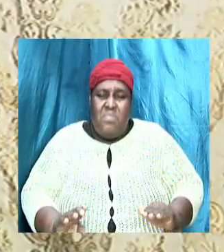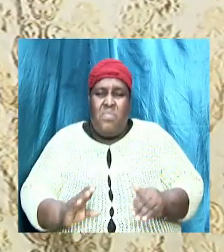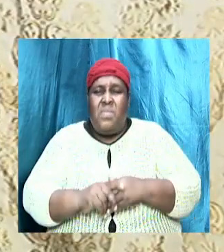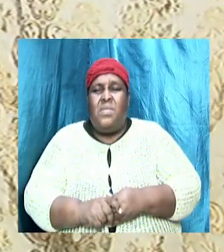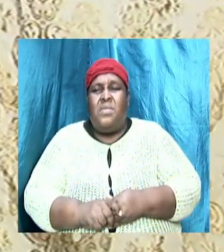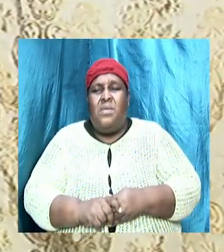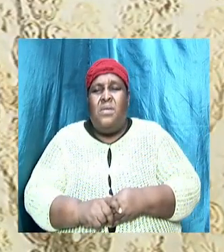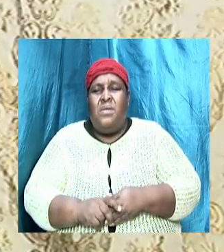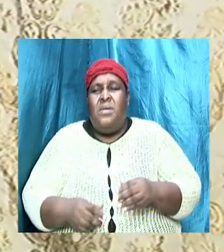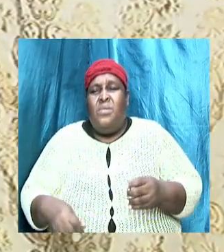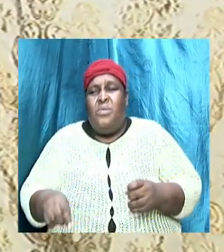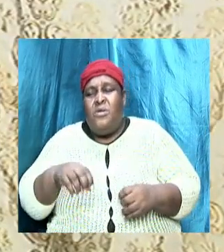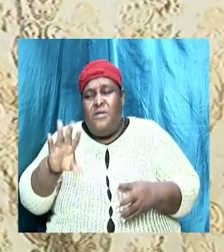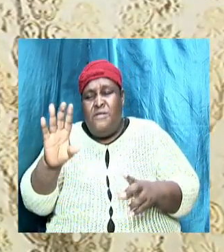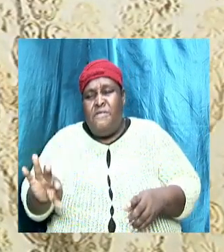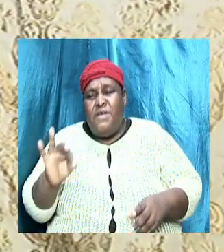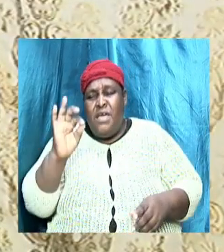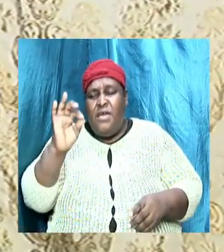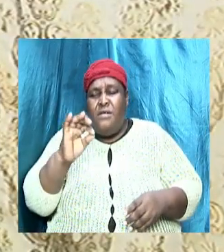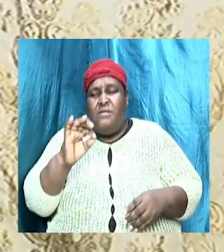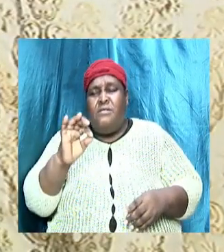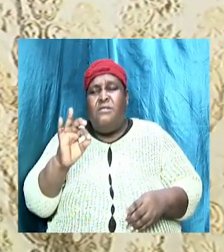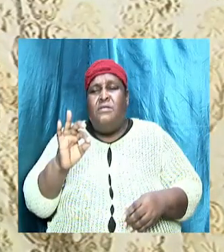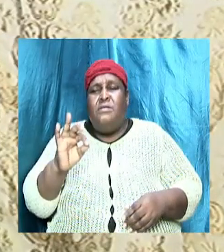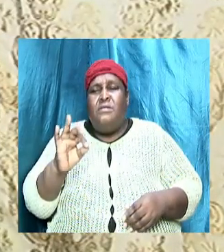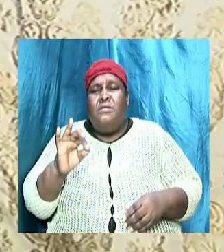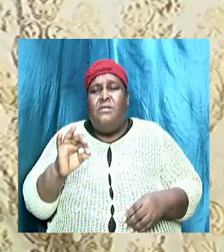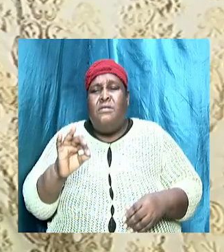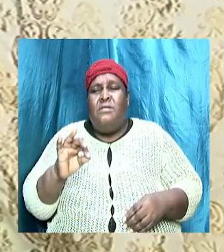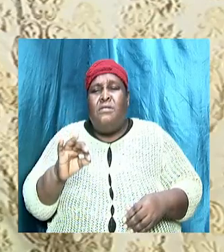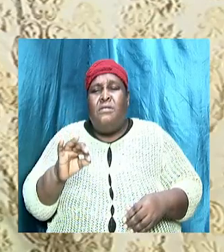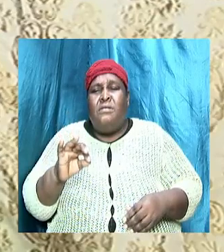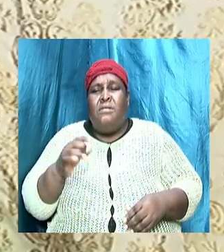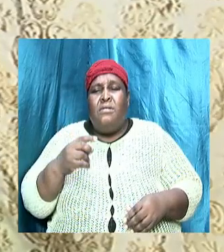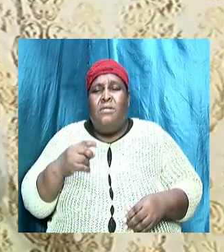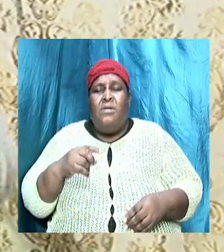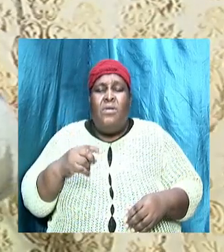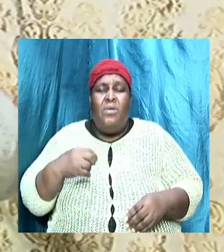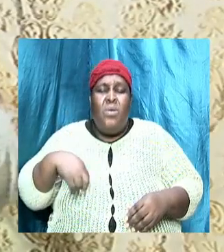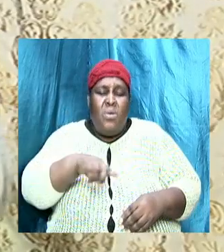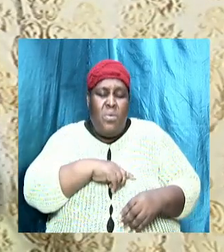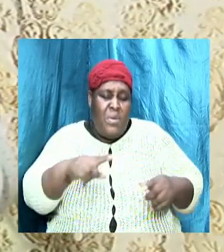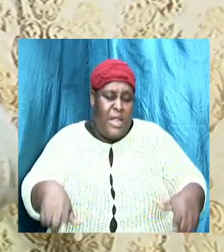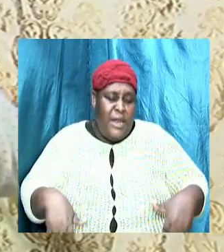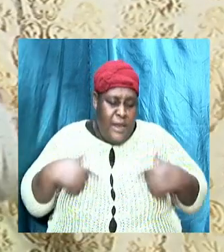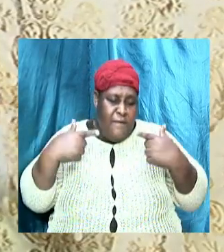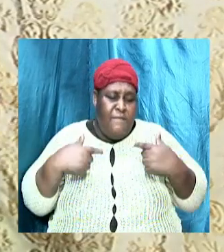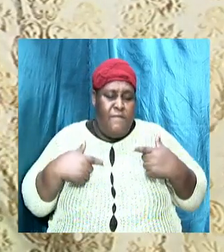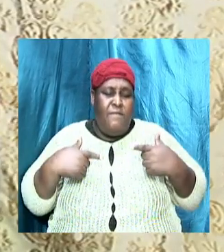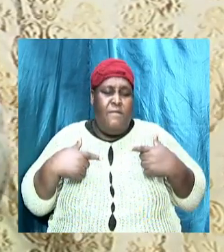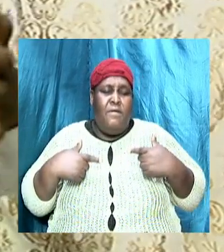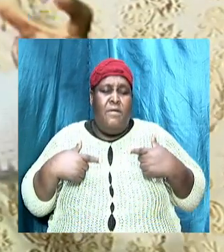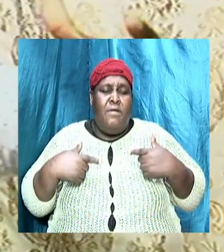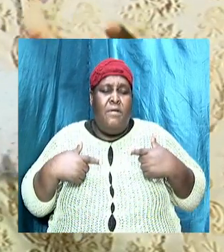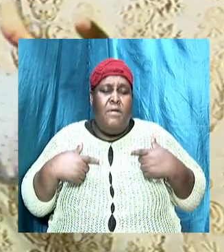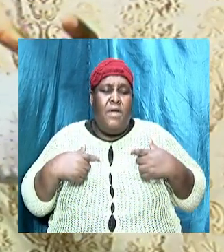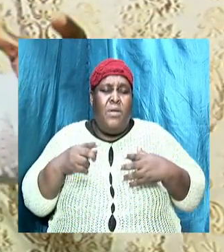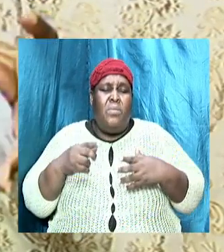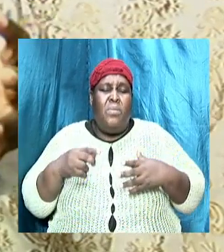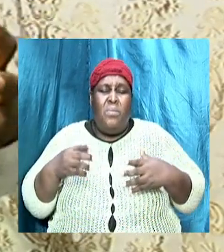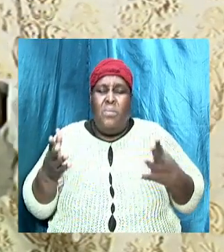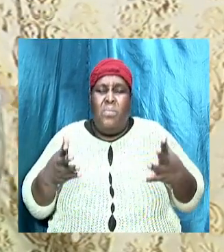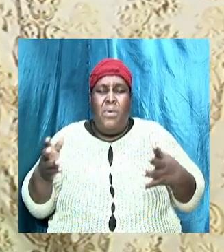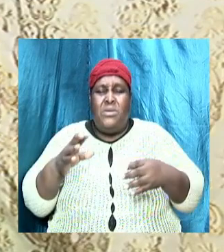we are going to find out that there are some things that, like how we live, and how we dress, and how these things come